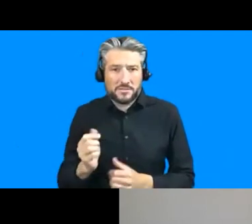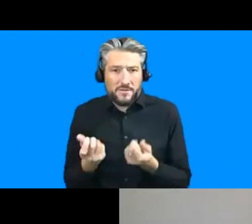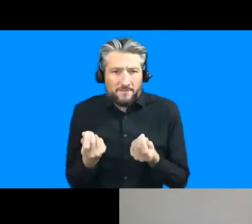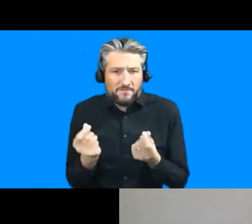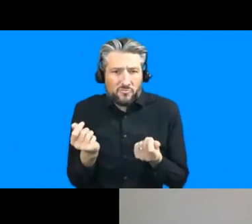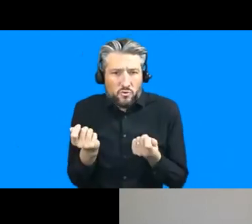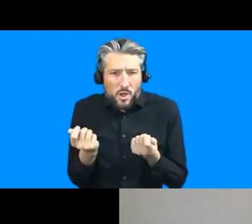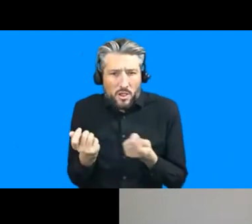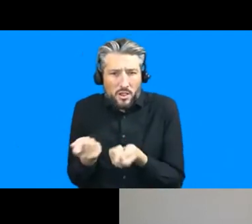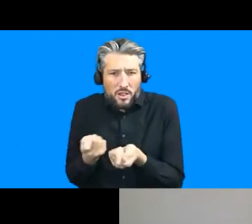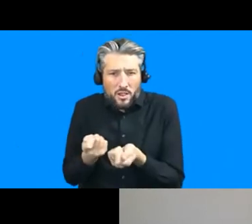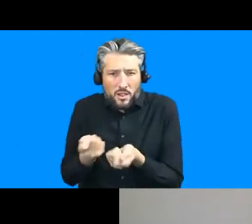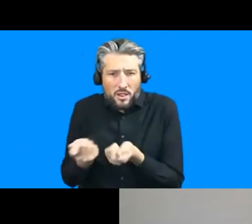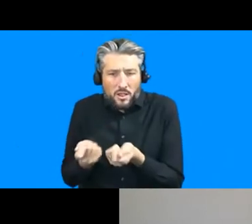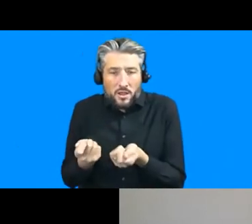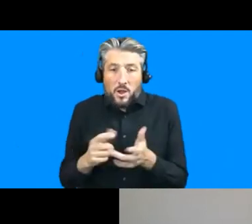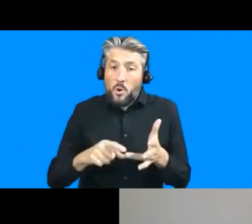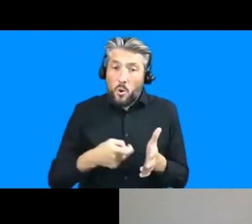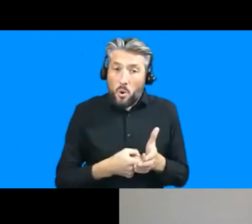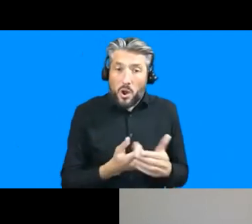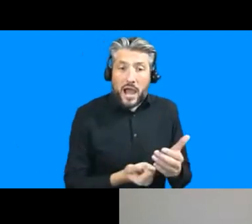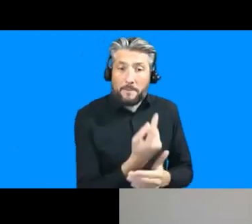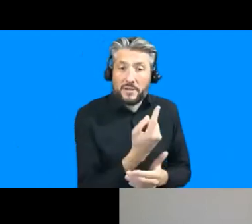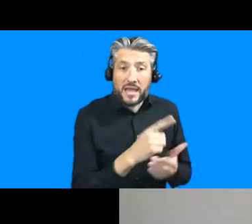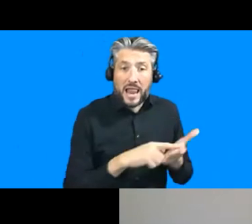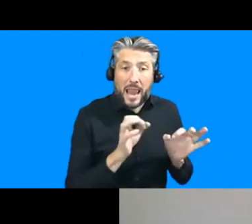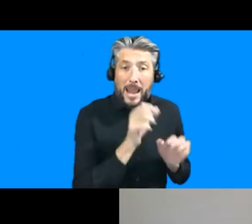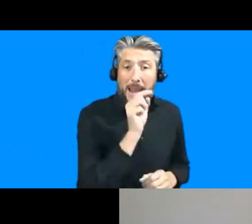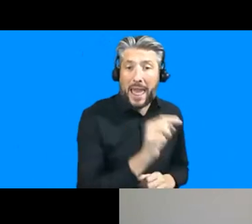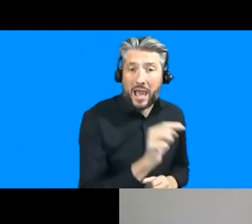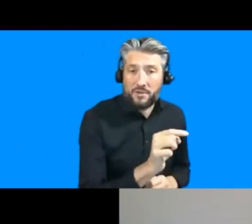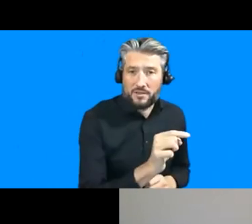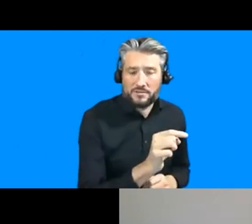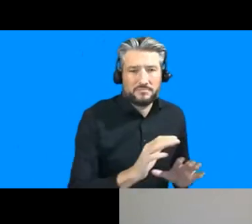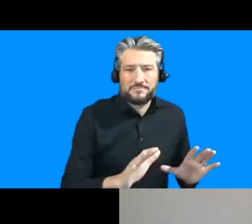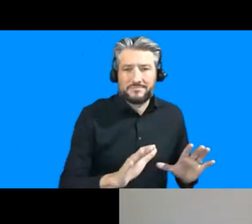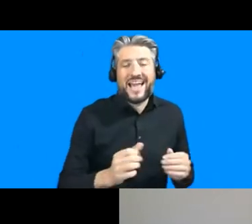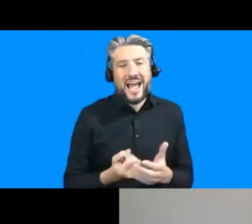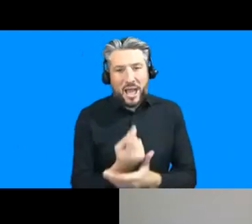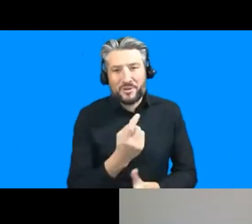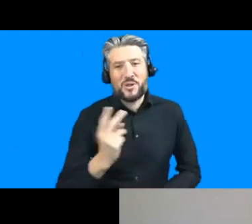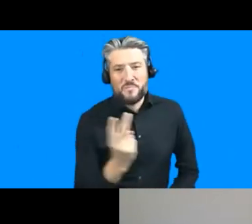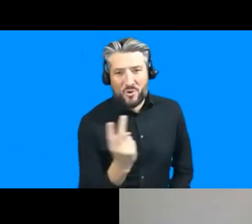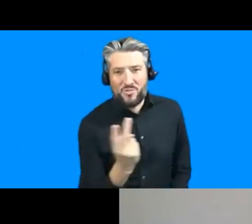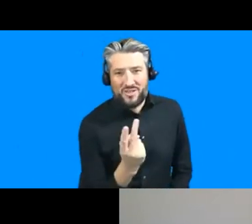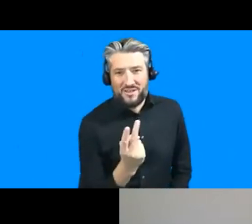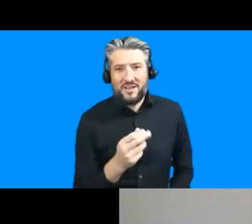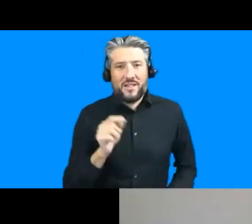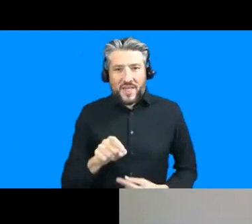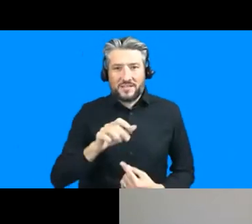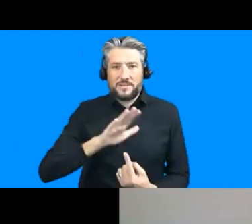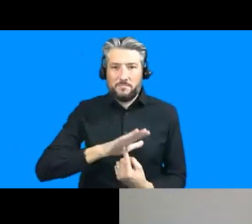innovation happen in a lab now of course it happens in in both places and and and that's precisely the point as long as the outcomes